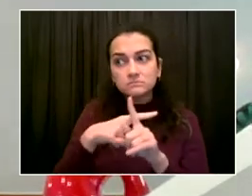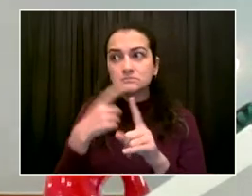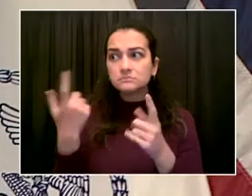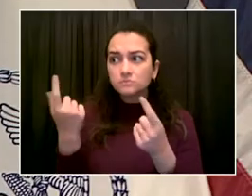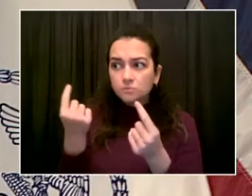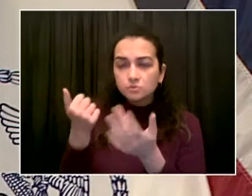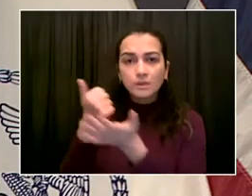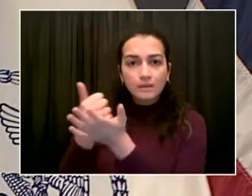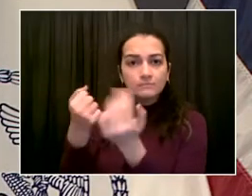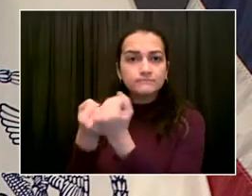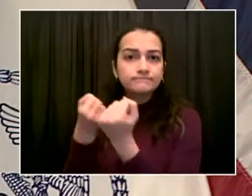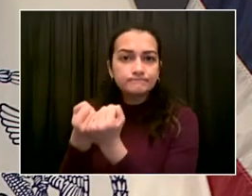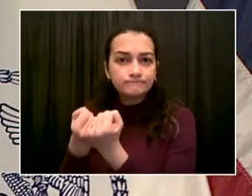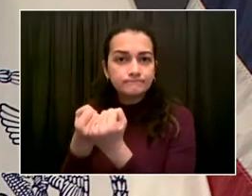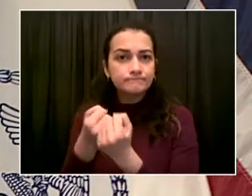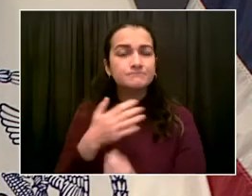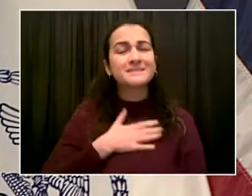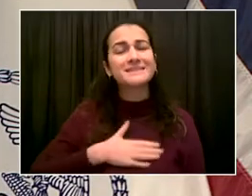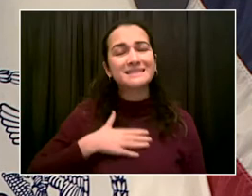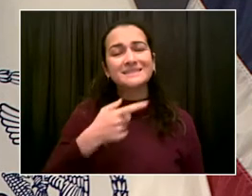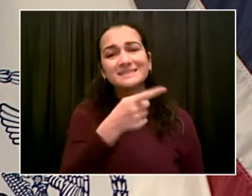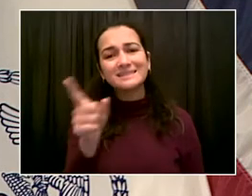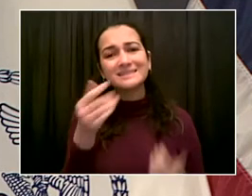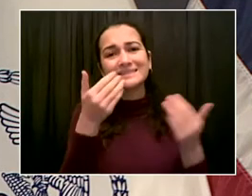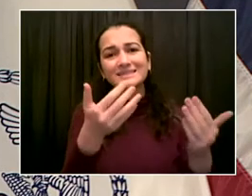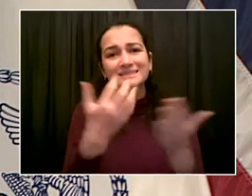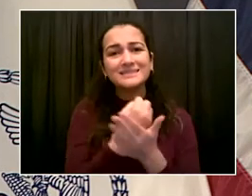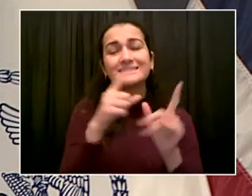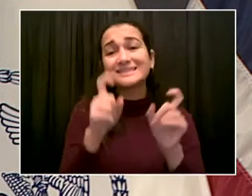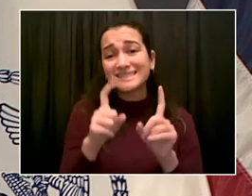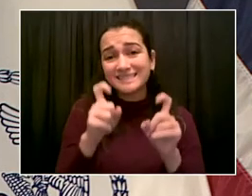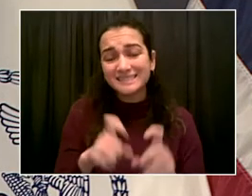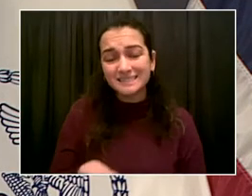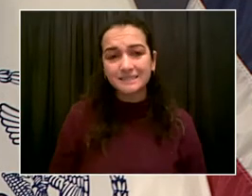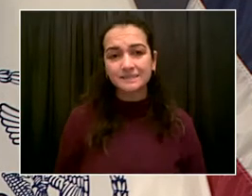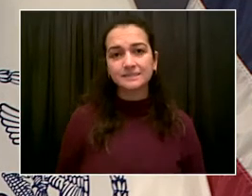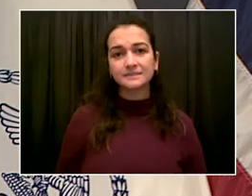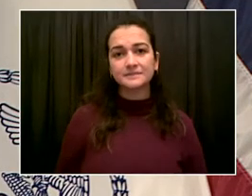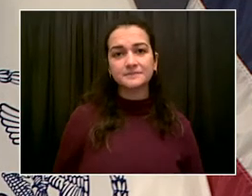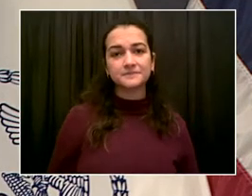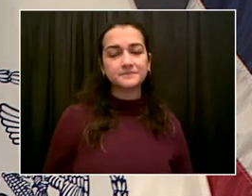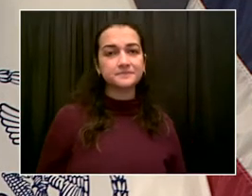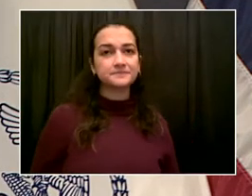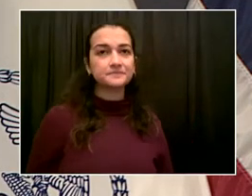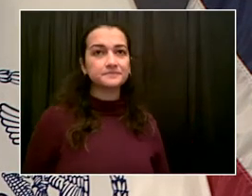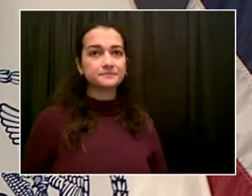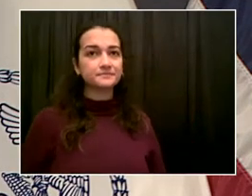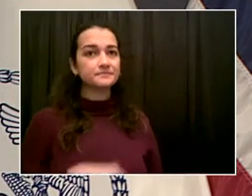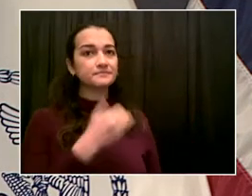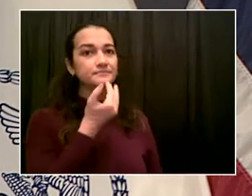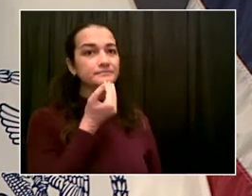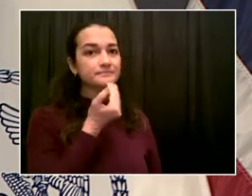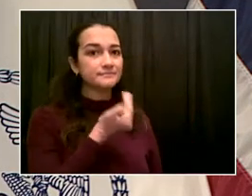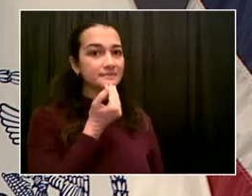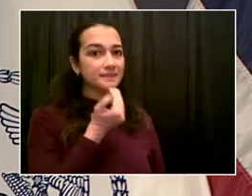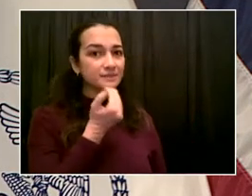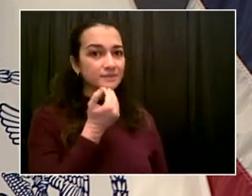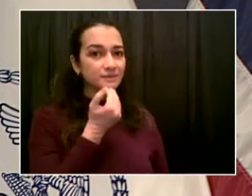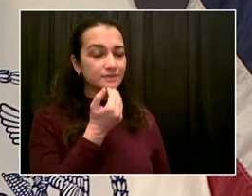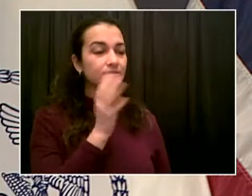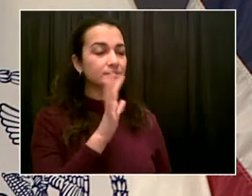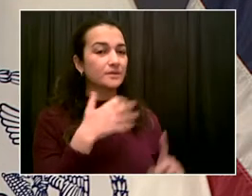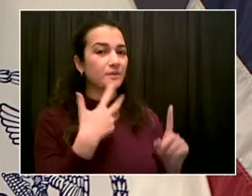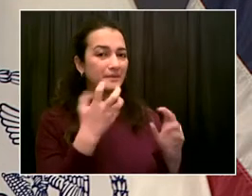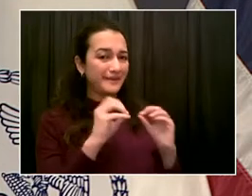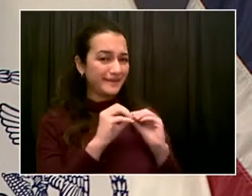Go ahead, James. I appreciate that. And I just want to clarify regarding the protocol